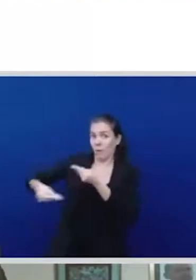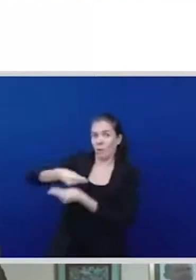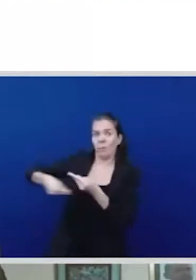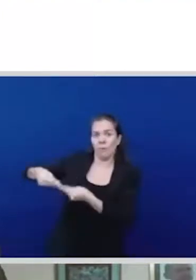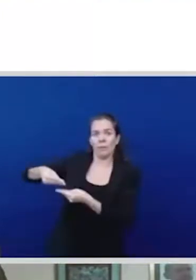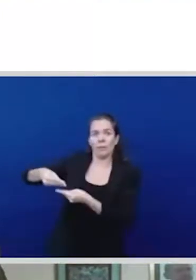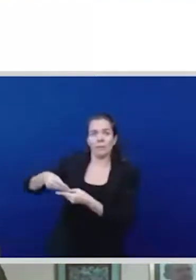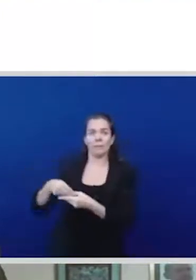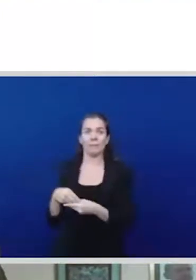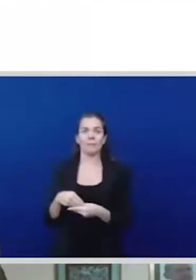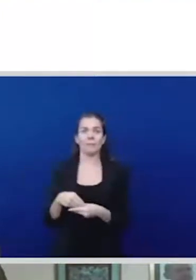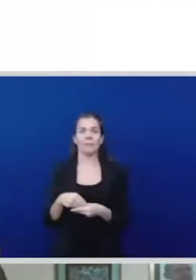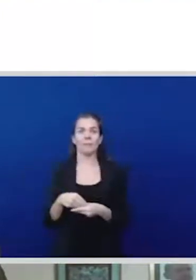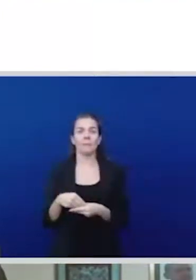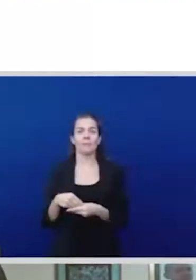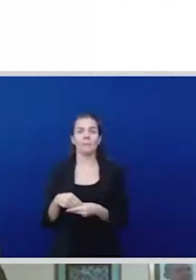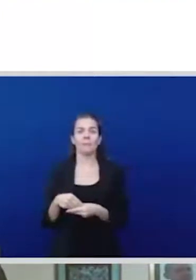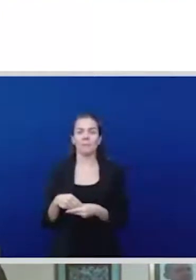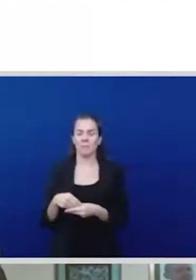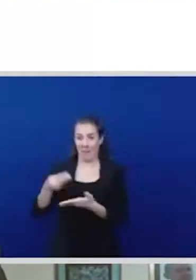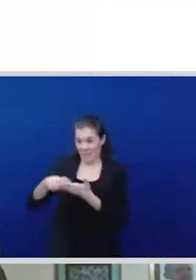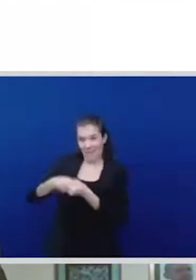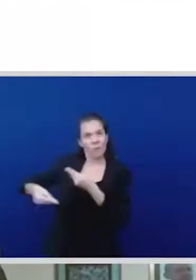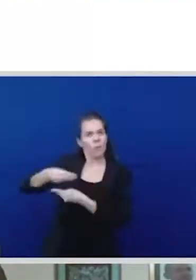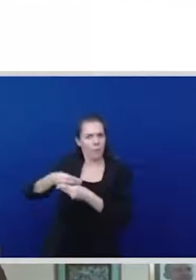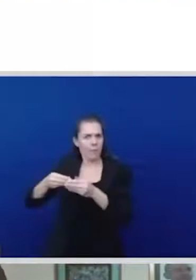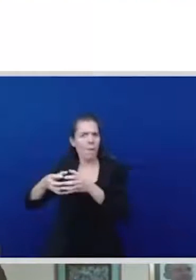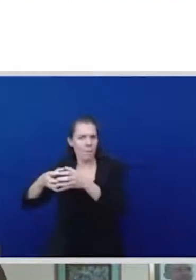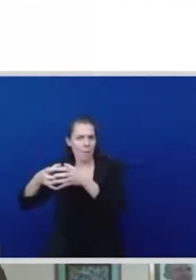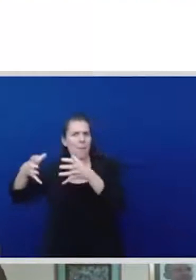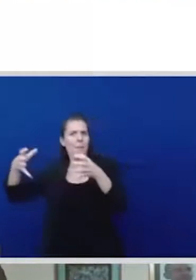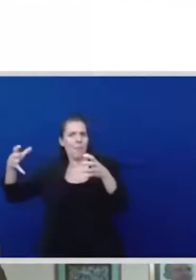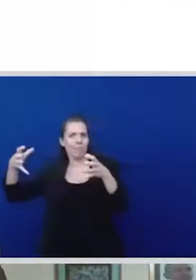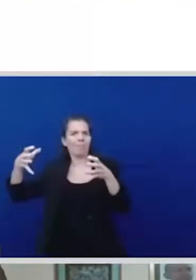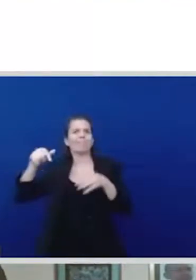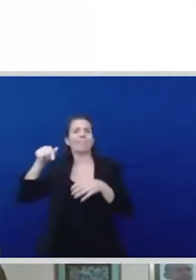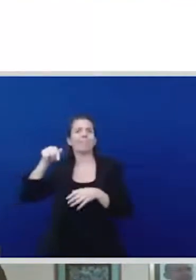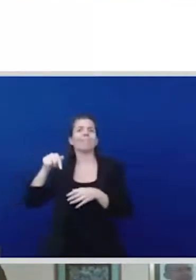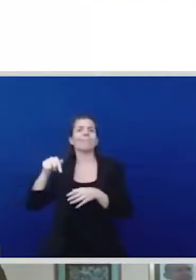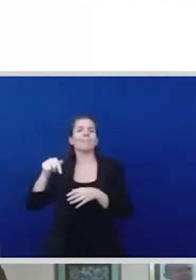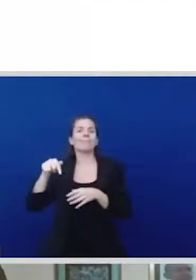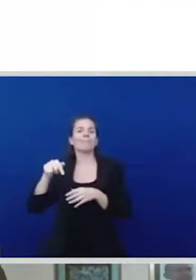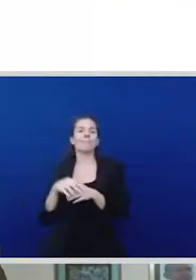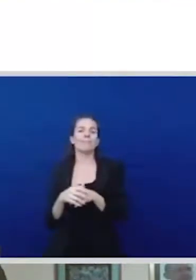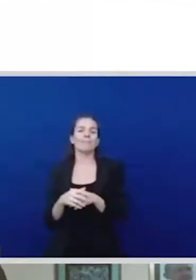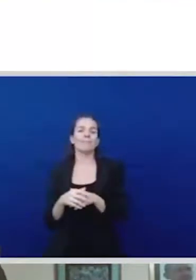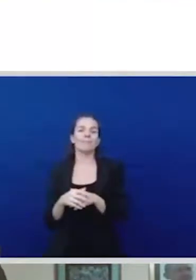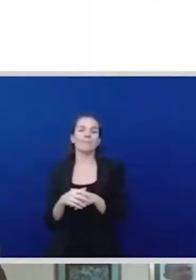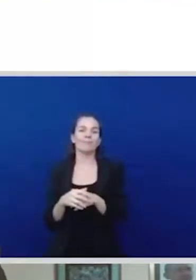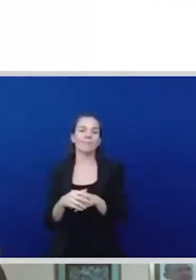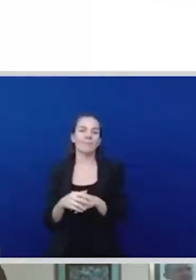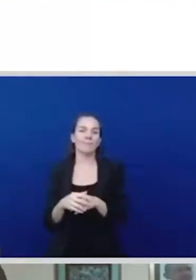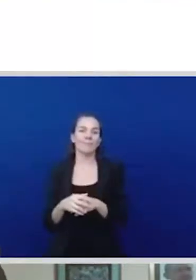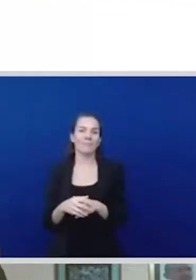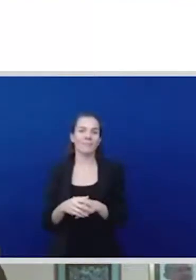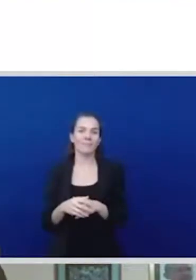an economy where you are actually taxing fairly and taxing equitable the cooperation in particular the digital taxation